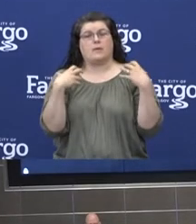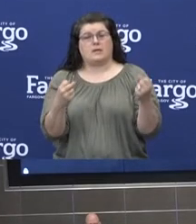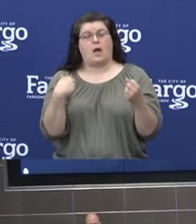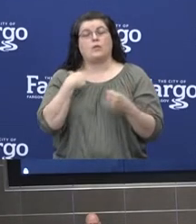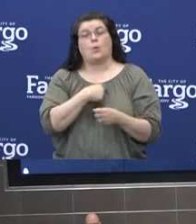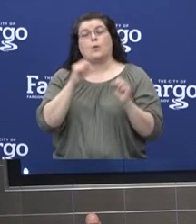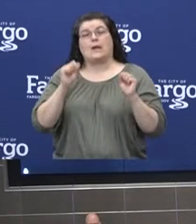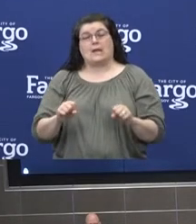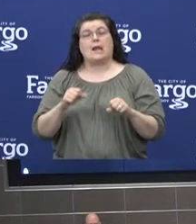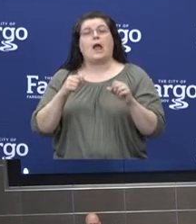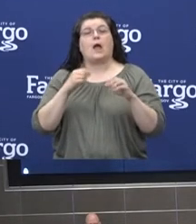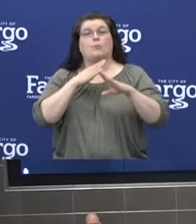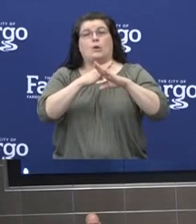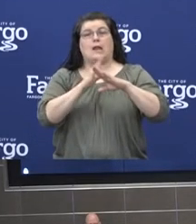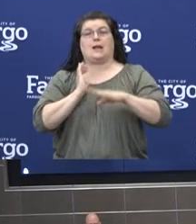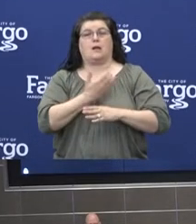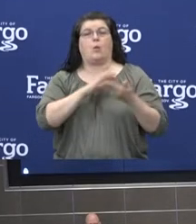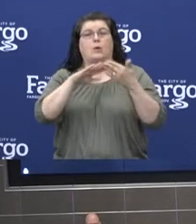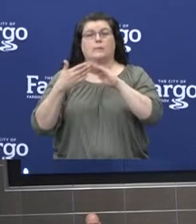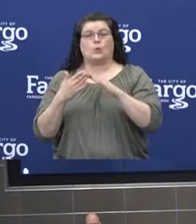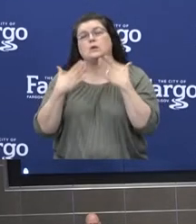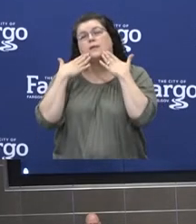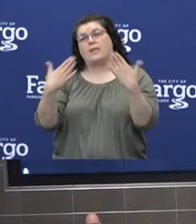protect our community. Thank you.